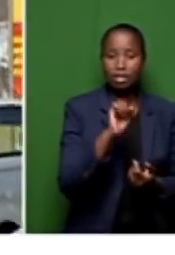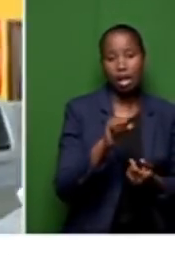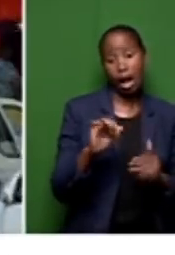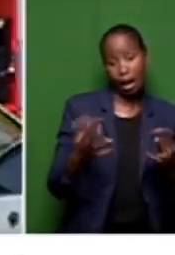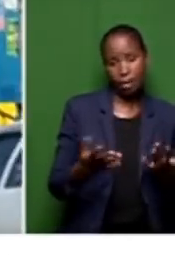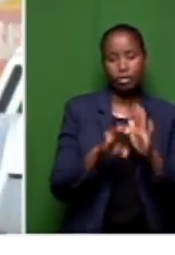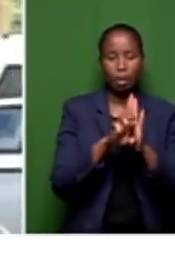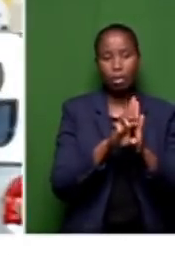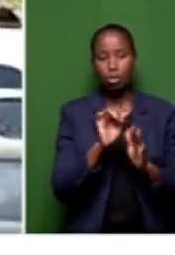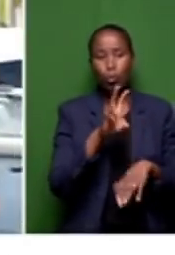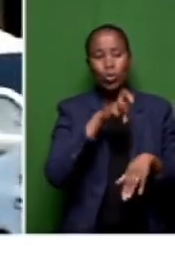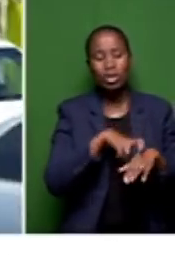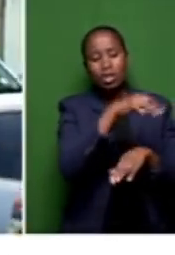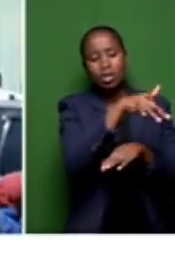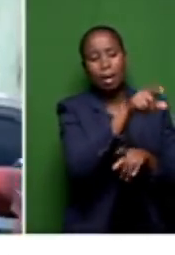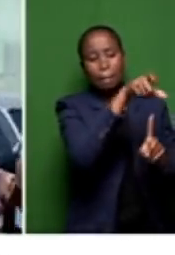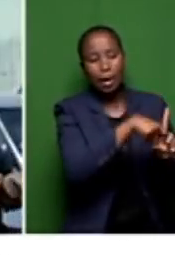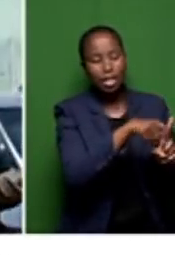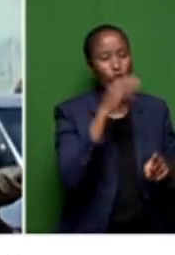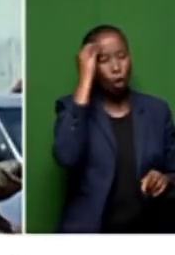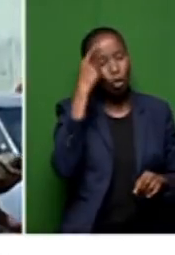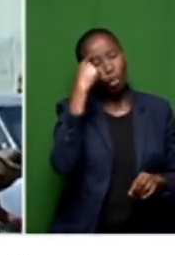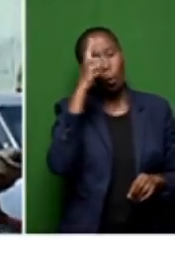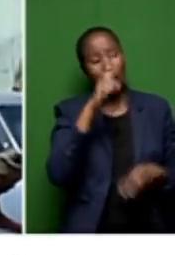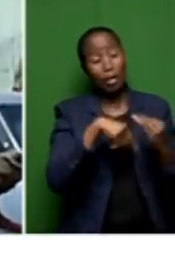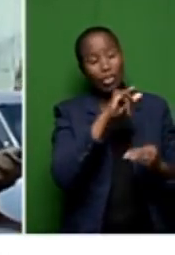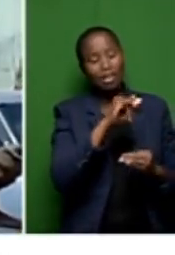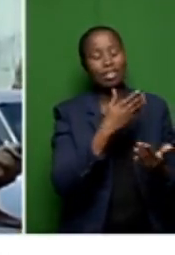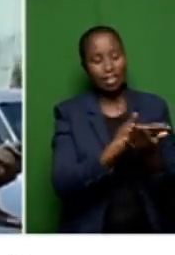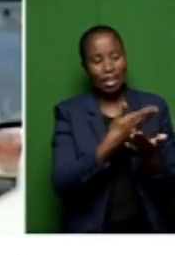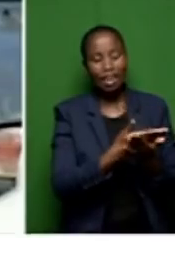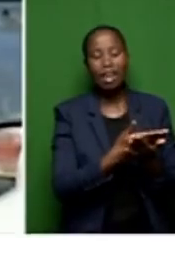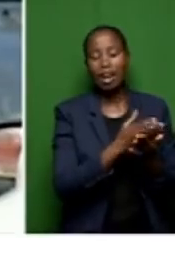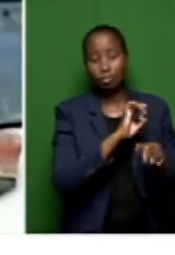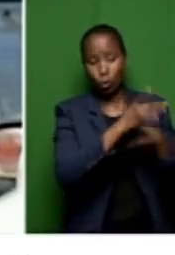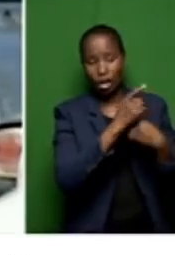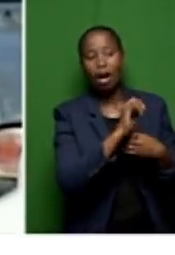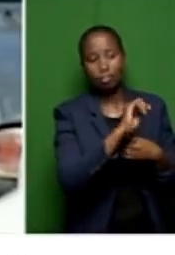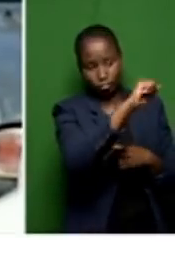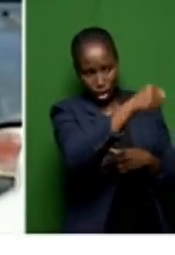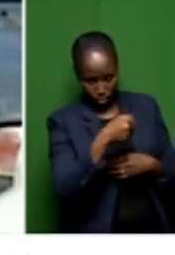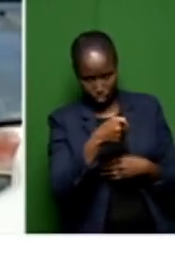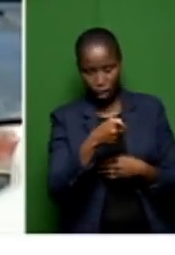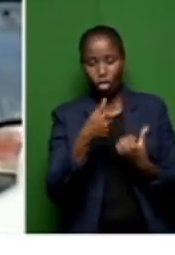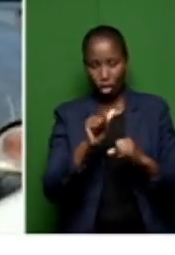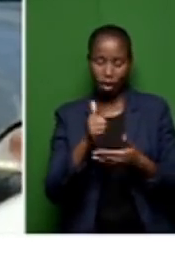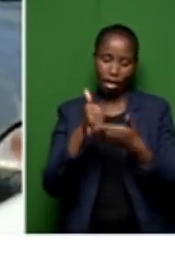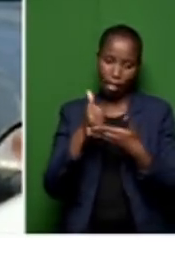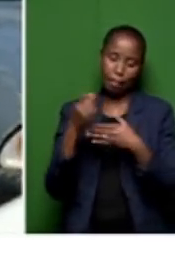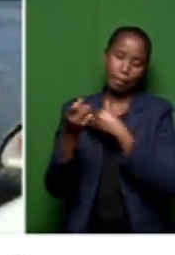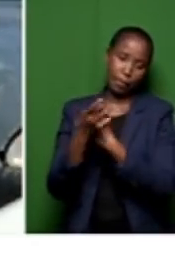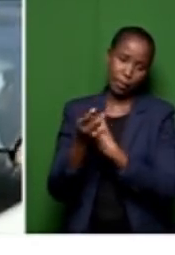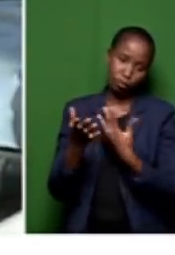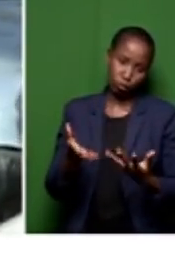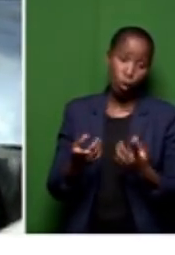external opinion on legal matters, we go then and procure the services outside